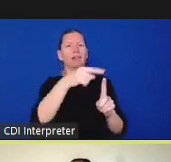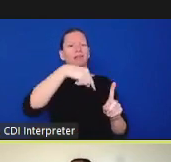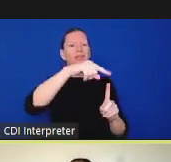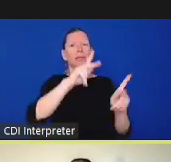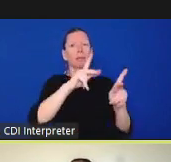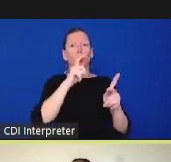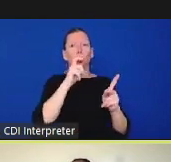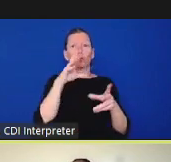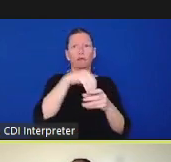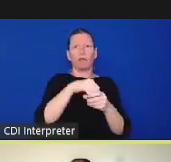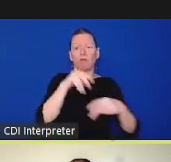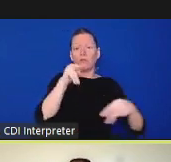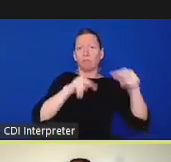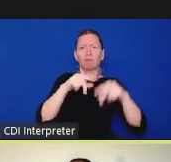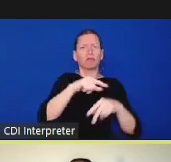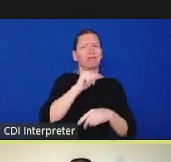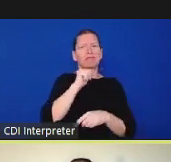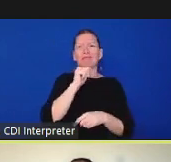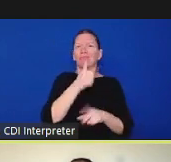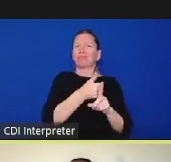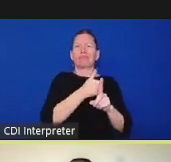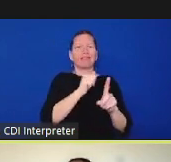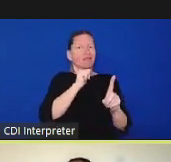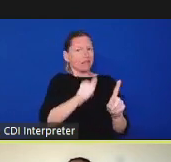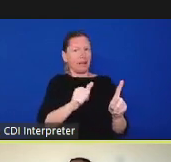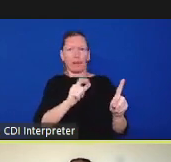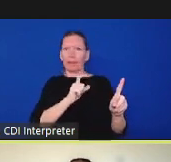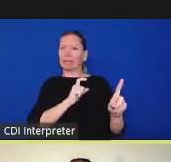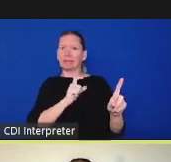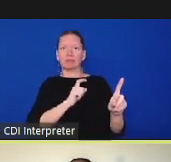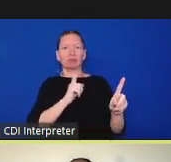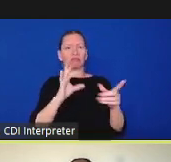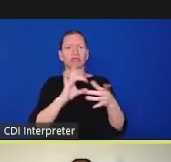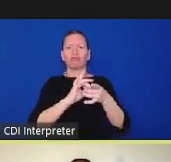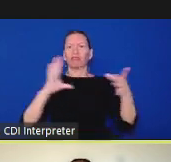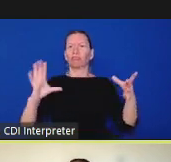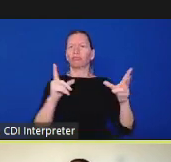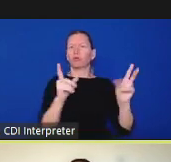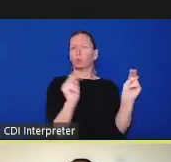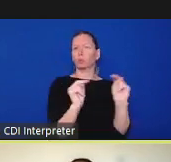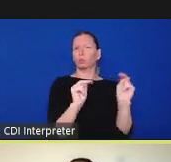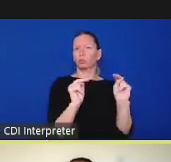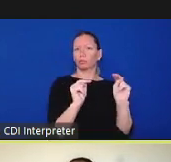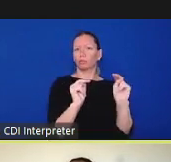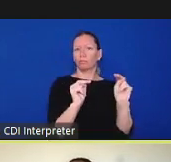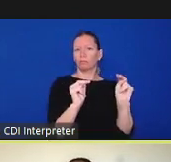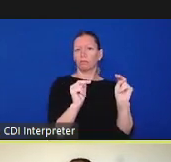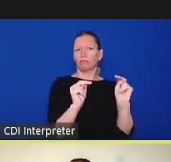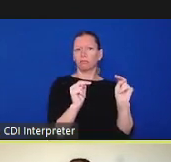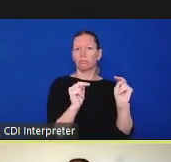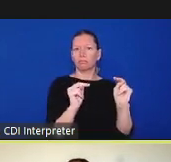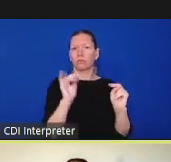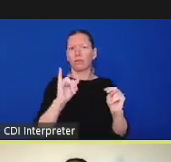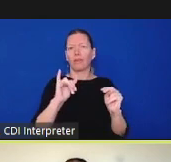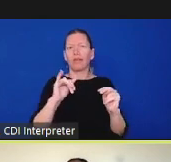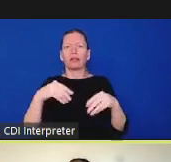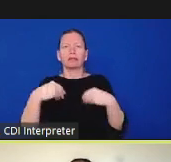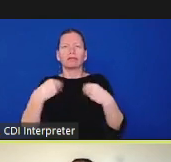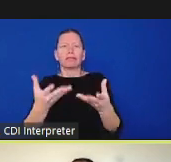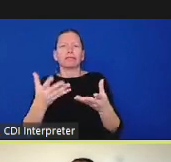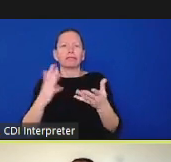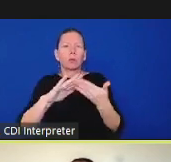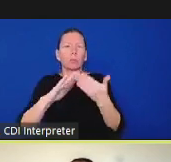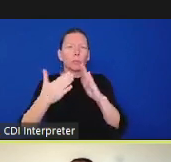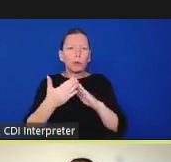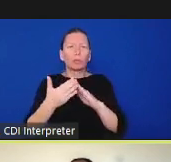engagement becomes more meaningful um that involvement is not just coming to a public meeting and speaking or